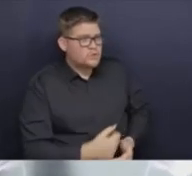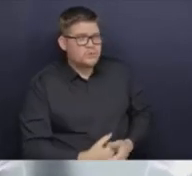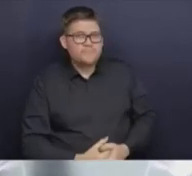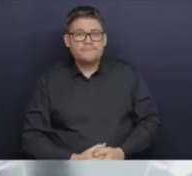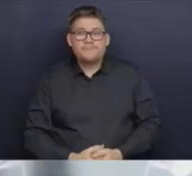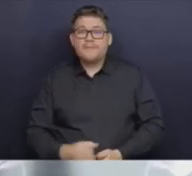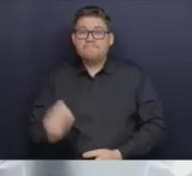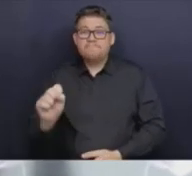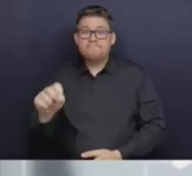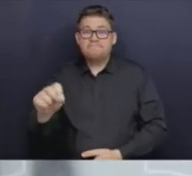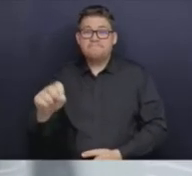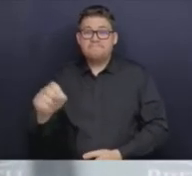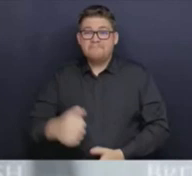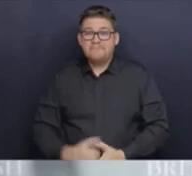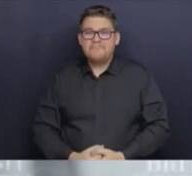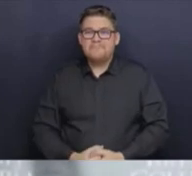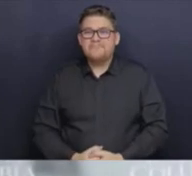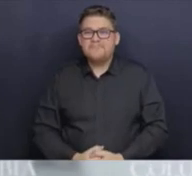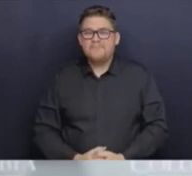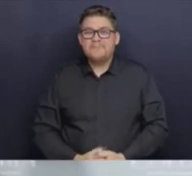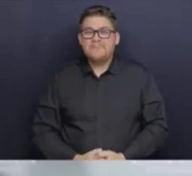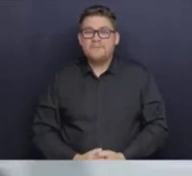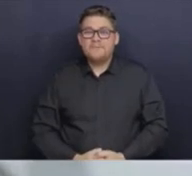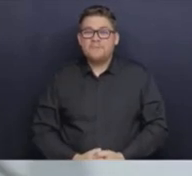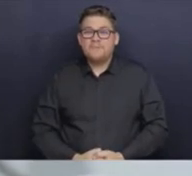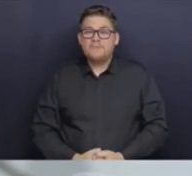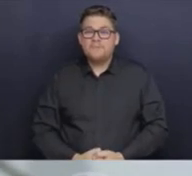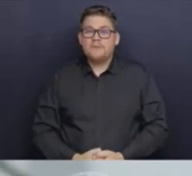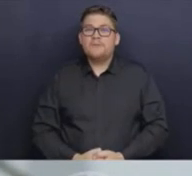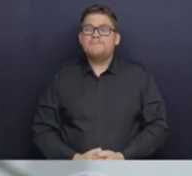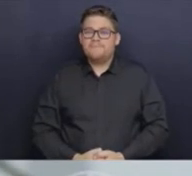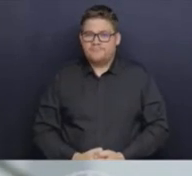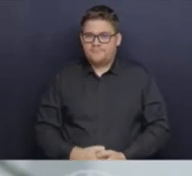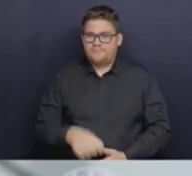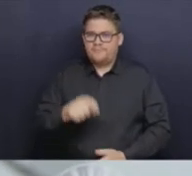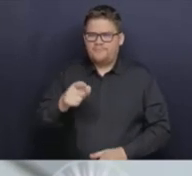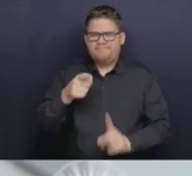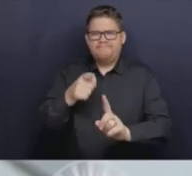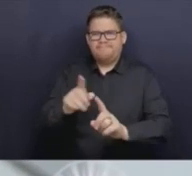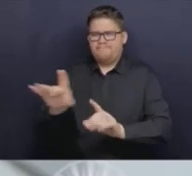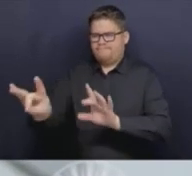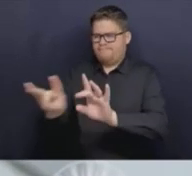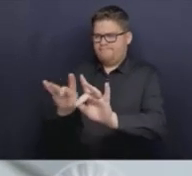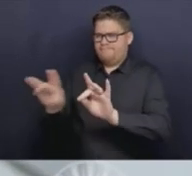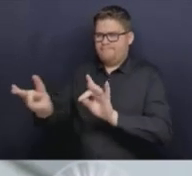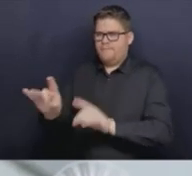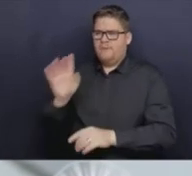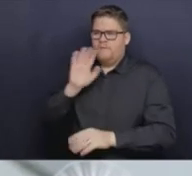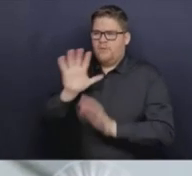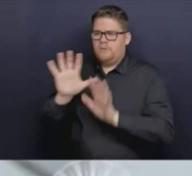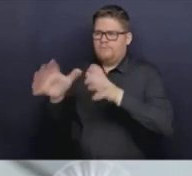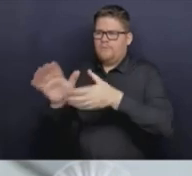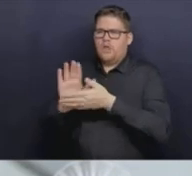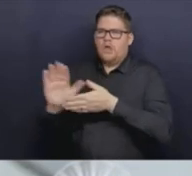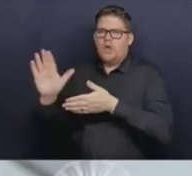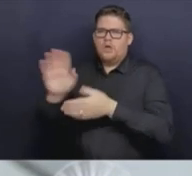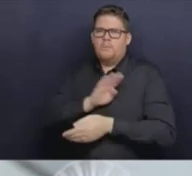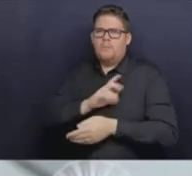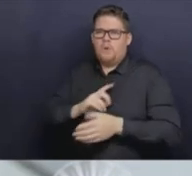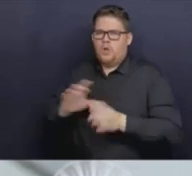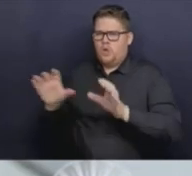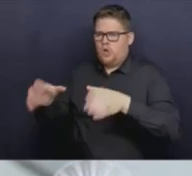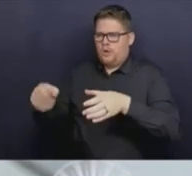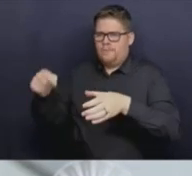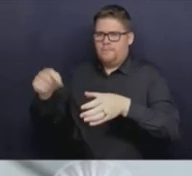Yes, please. When you talk about the people appointed to the colleges, would they be people